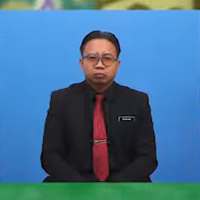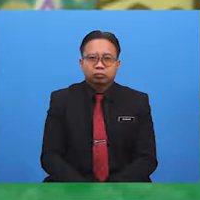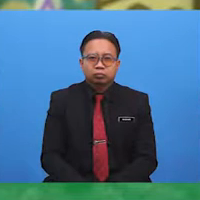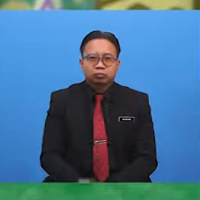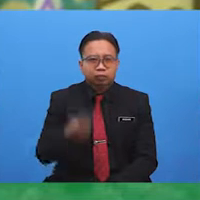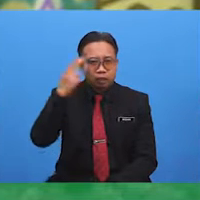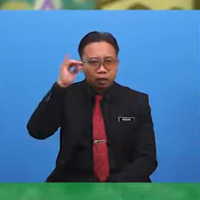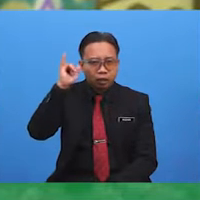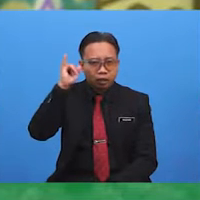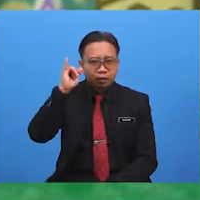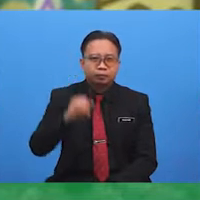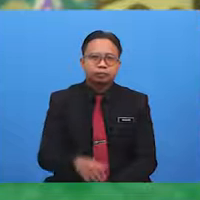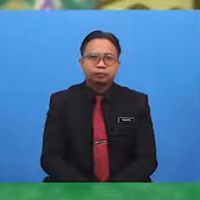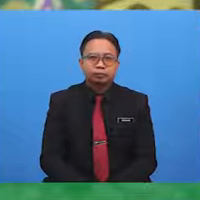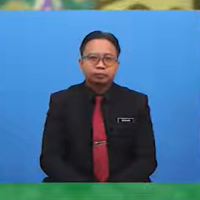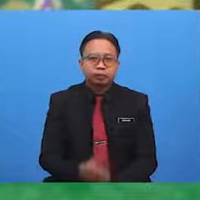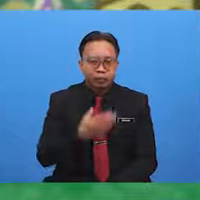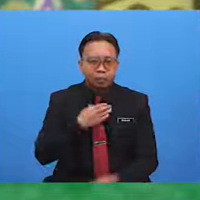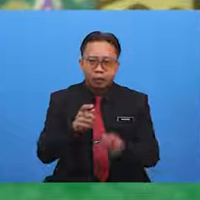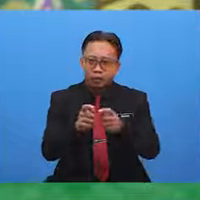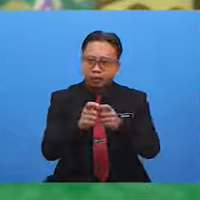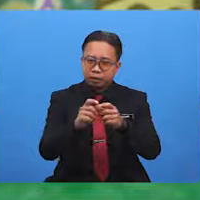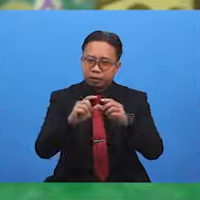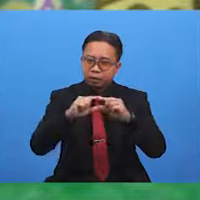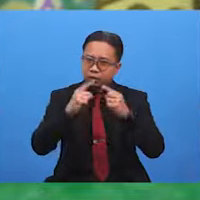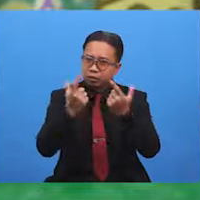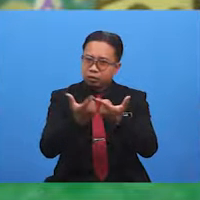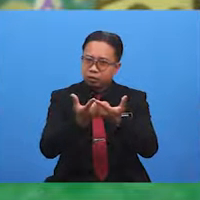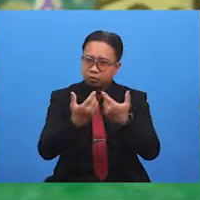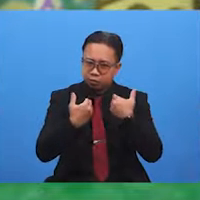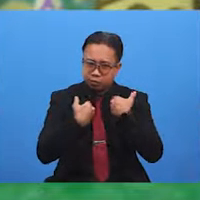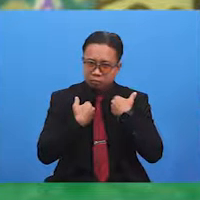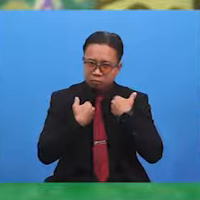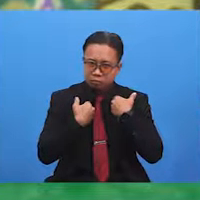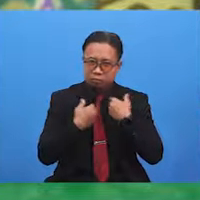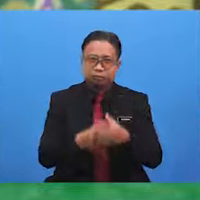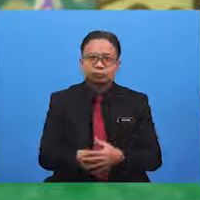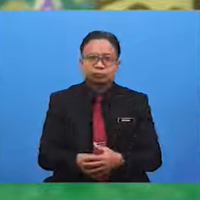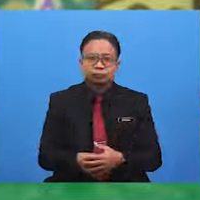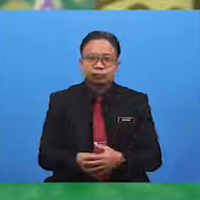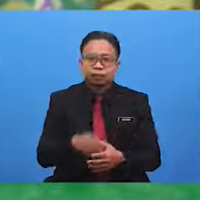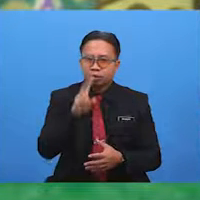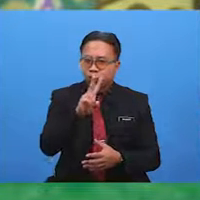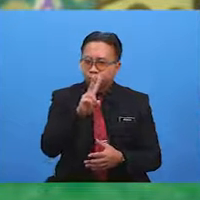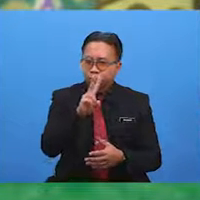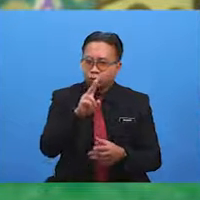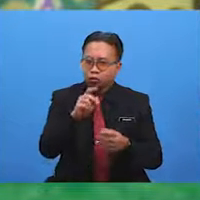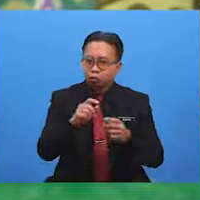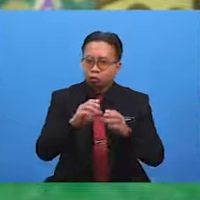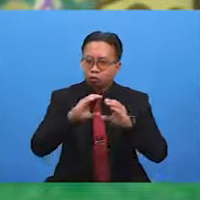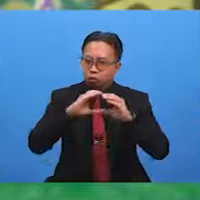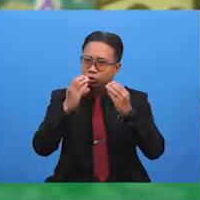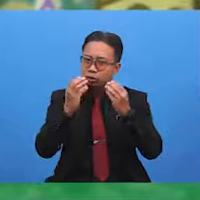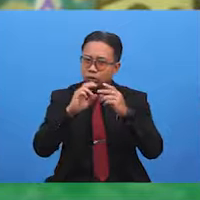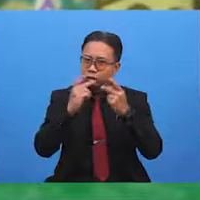Hi Miss Lily, my team had a whale of a time. While the other two teams were cleaning in the